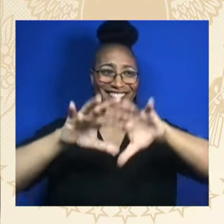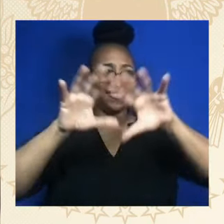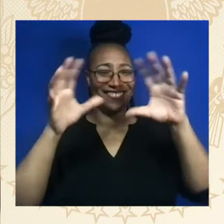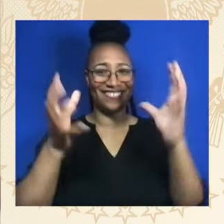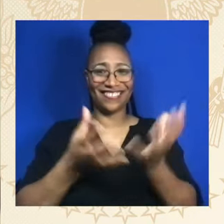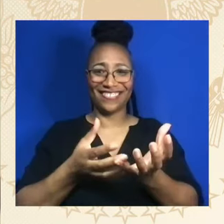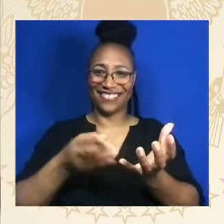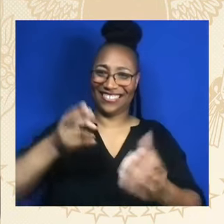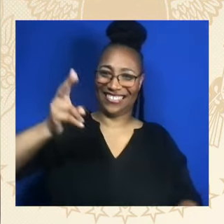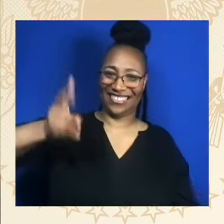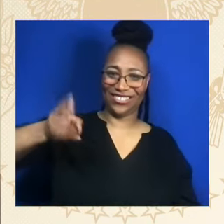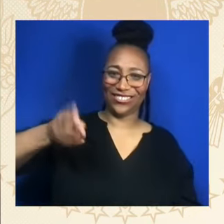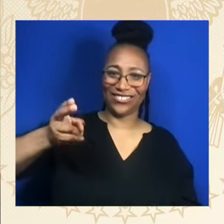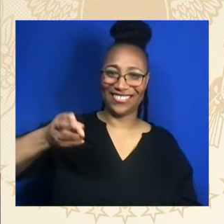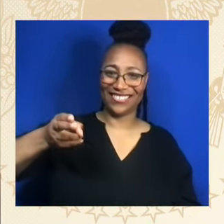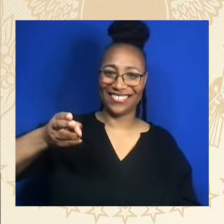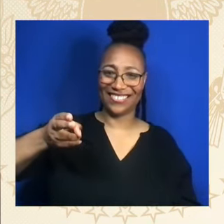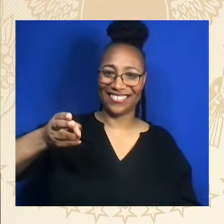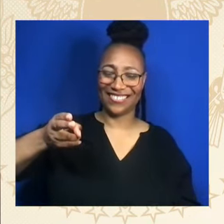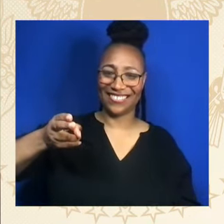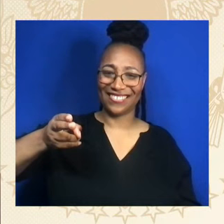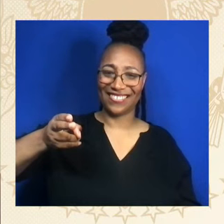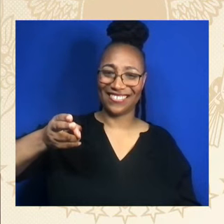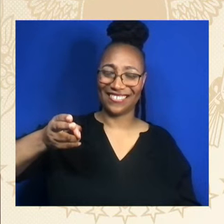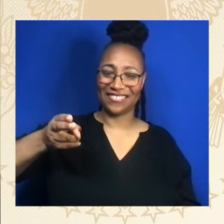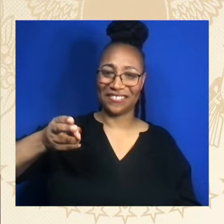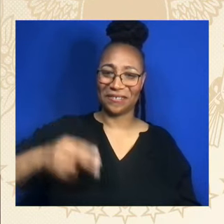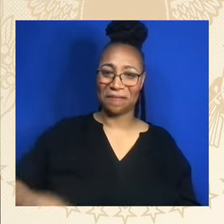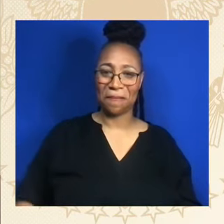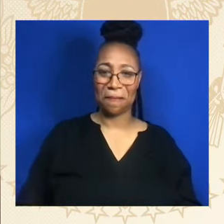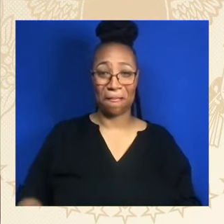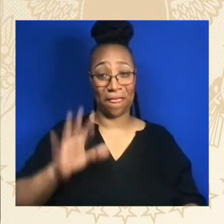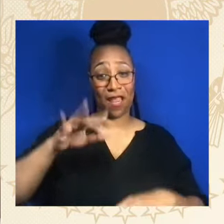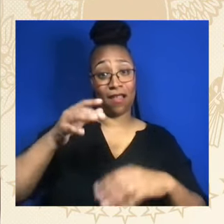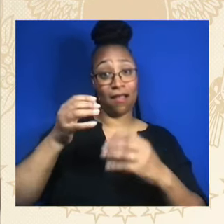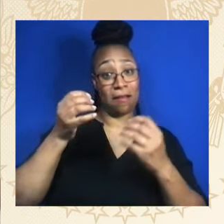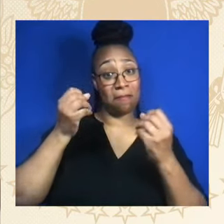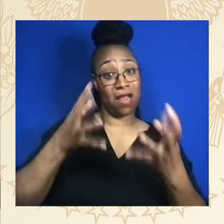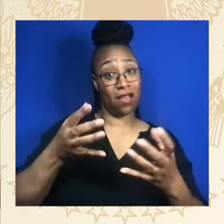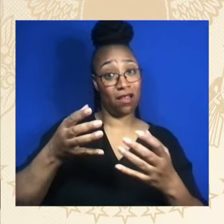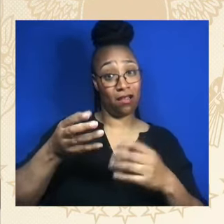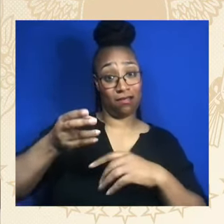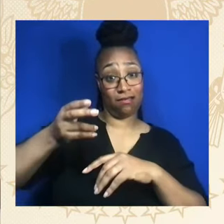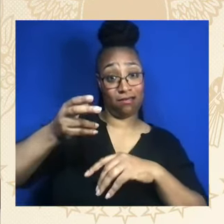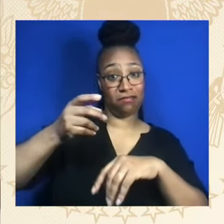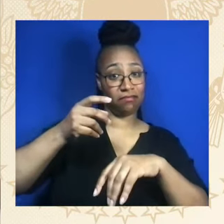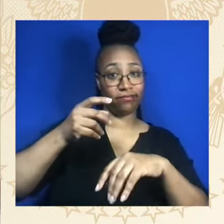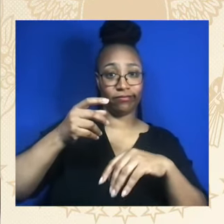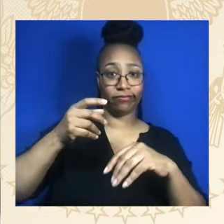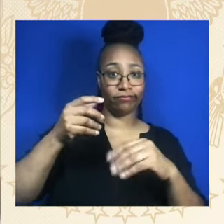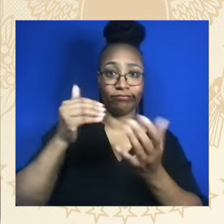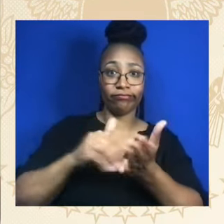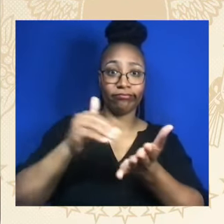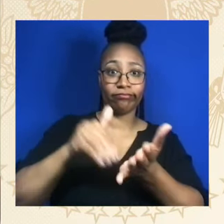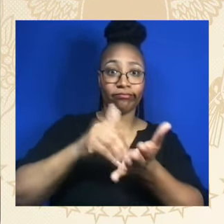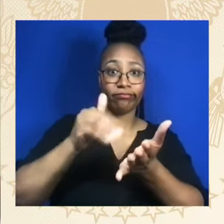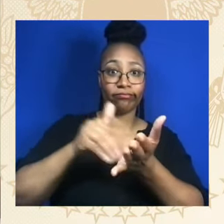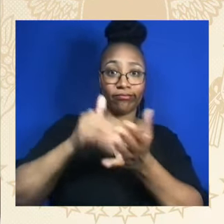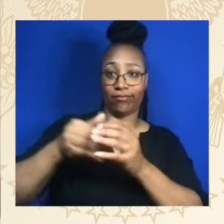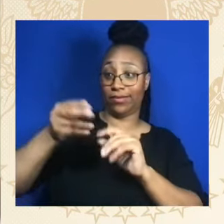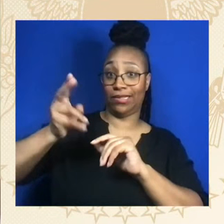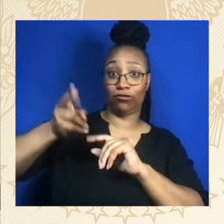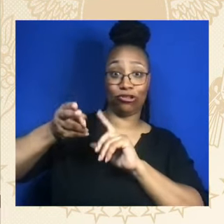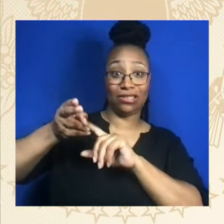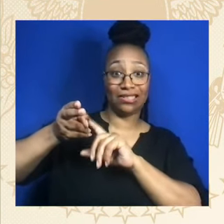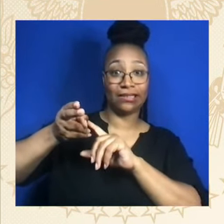to be a relay race of sorts. We have each been passed the baton.